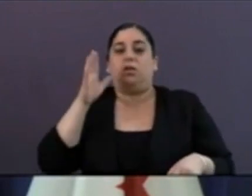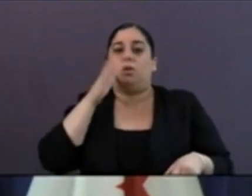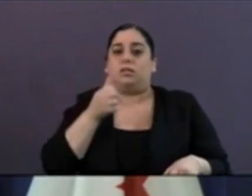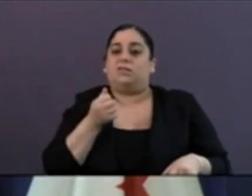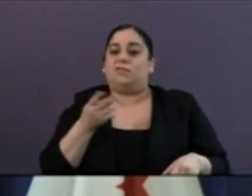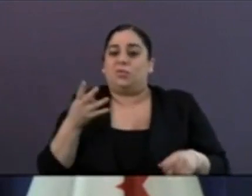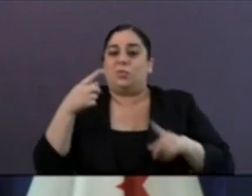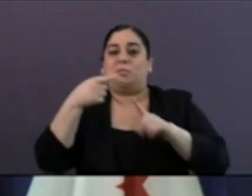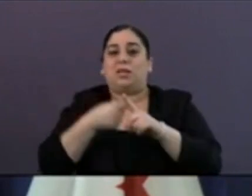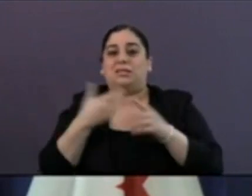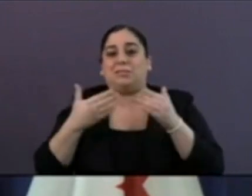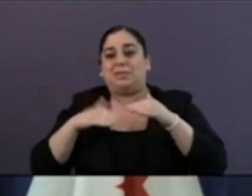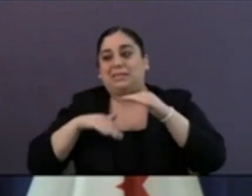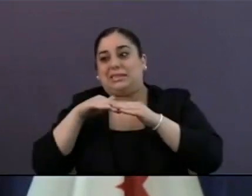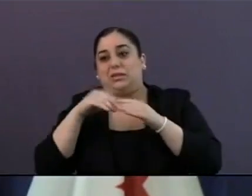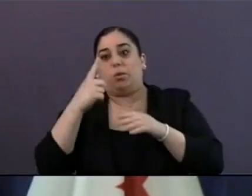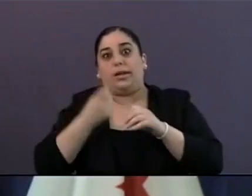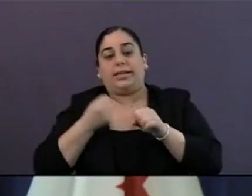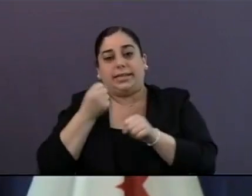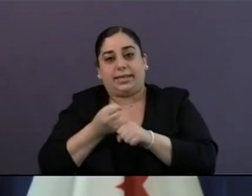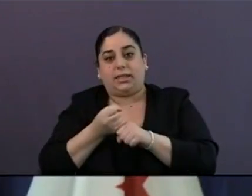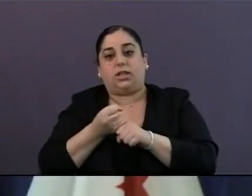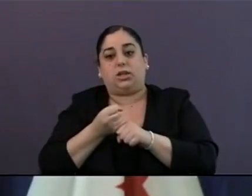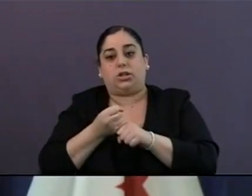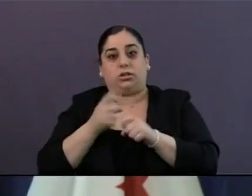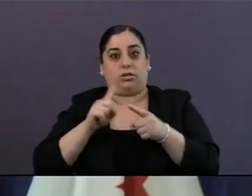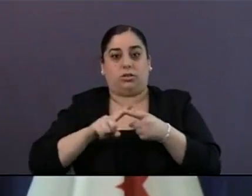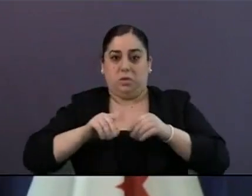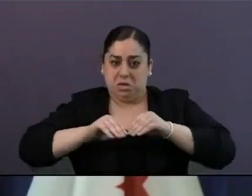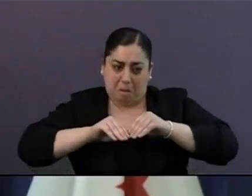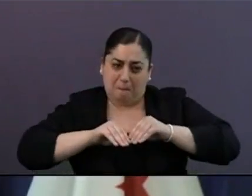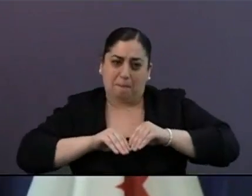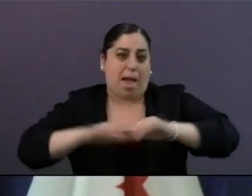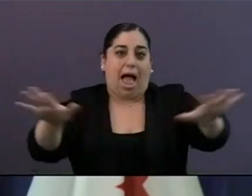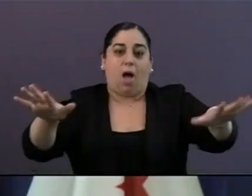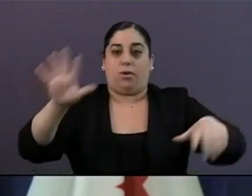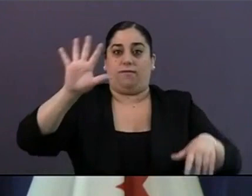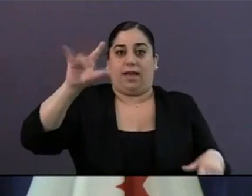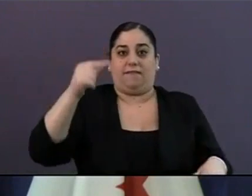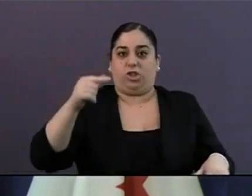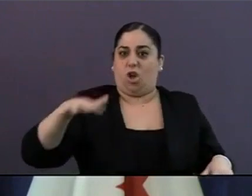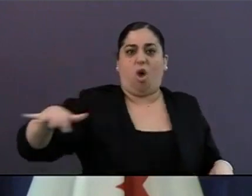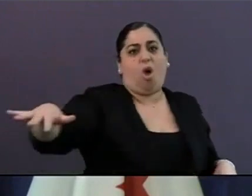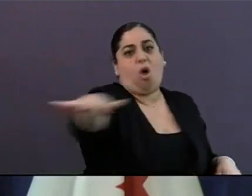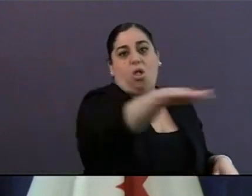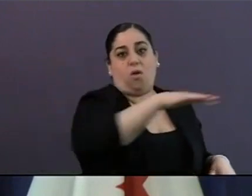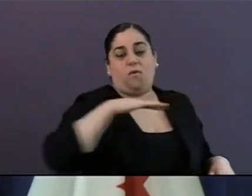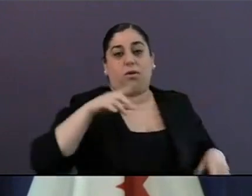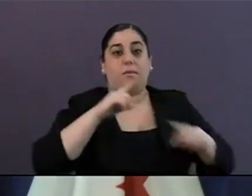a year or so to build out all across the San Diego community, but the intent is to do it as soon as possible.